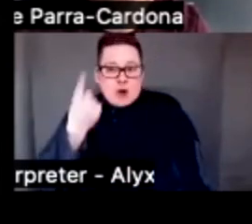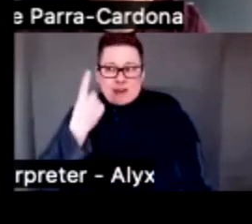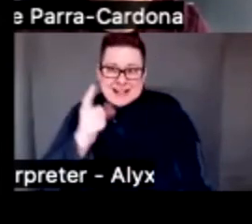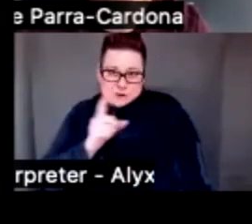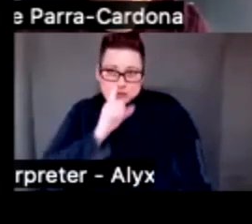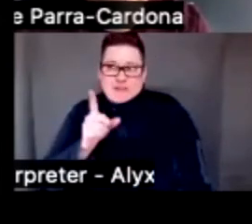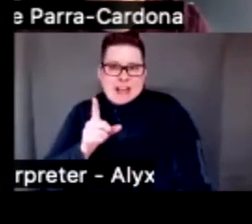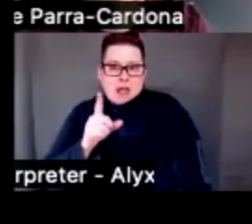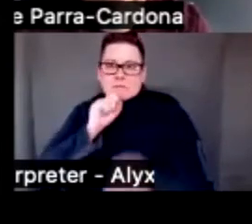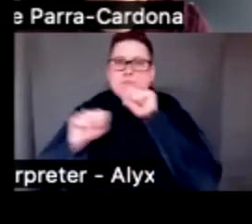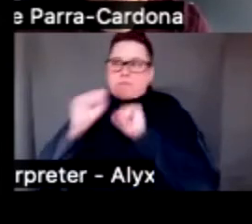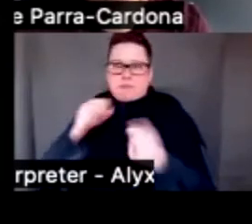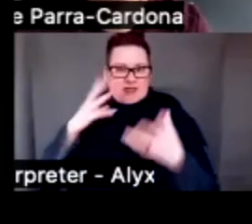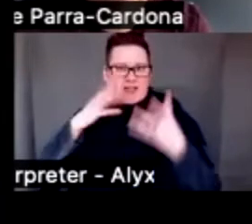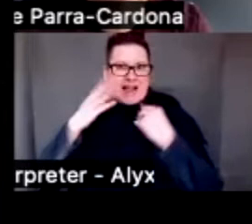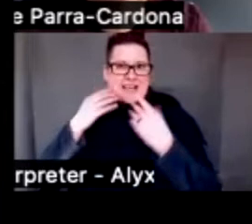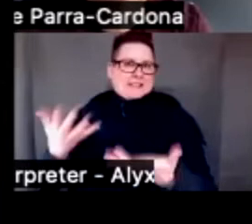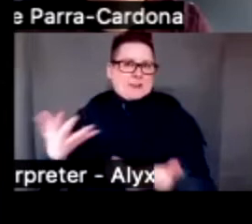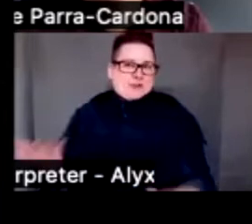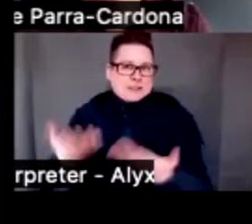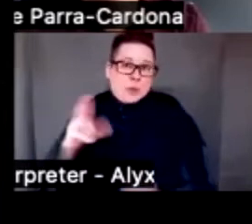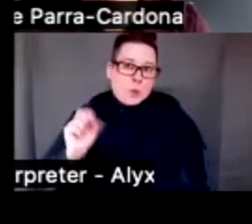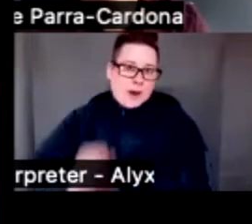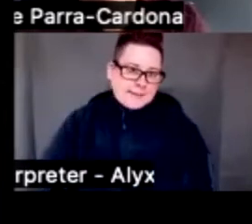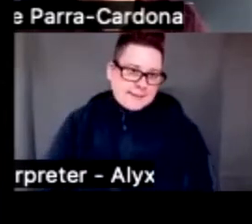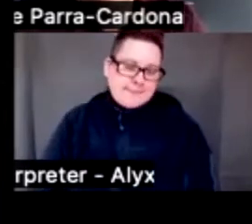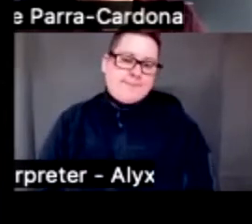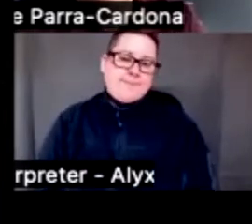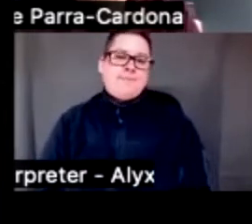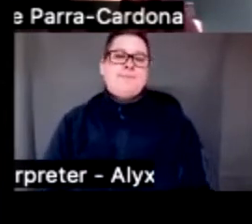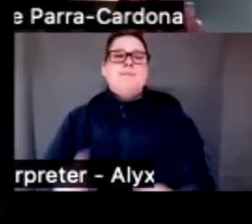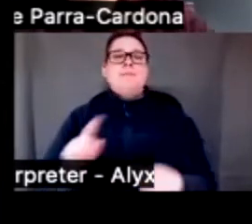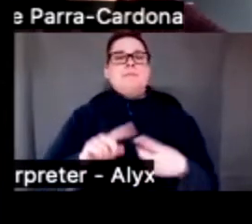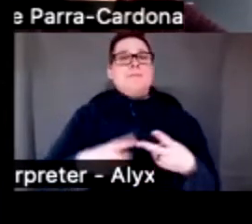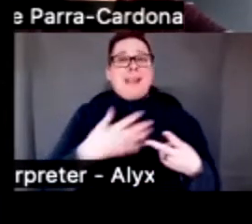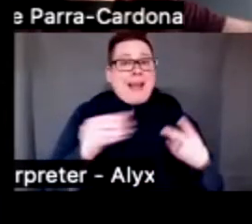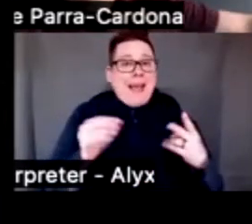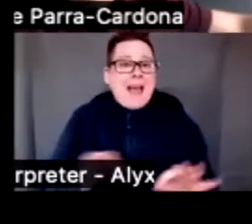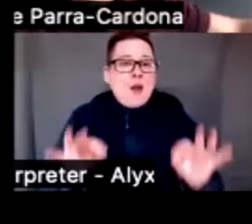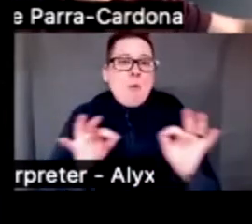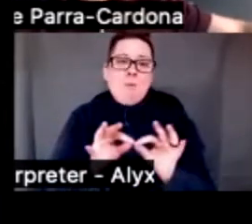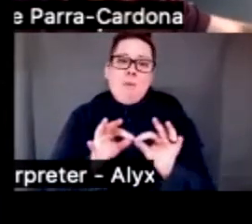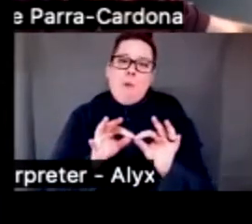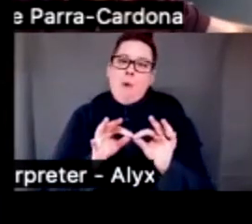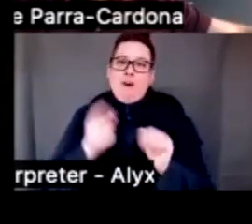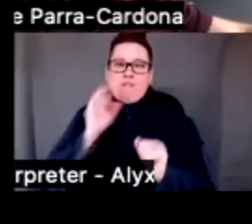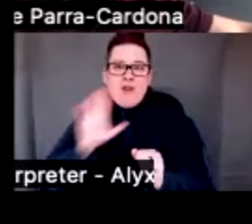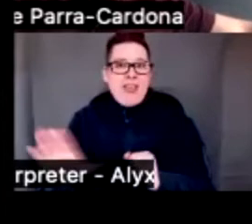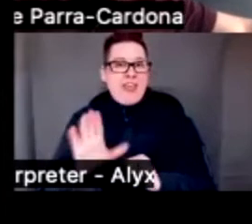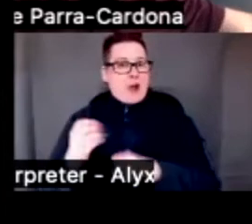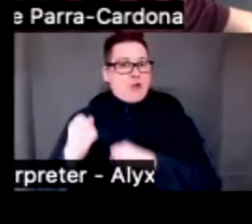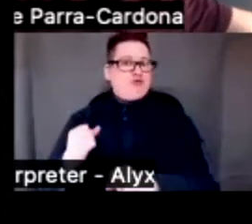to be real in our state, in our country. At the same time, it's very important to embrace those strengths that